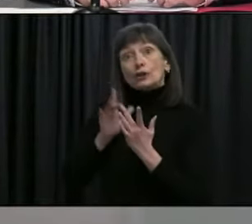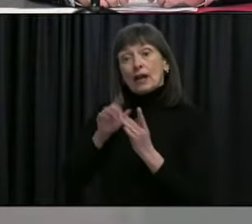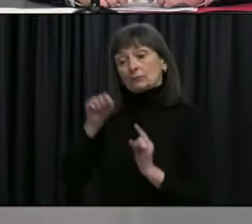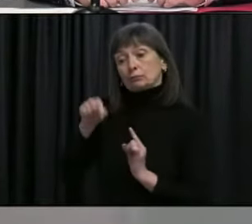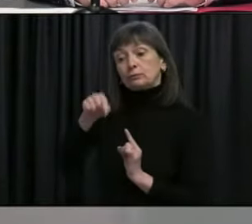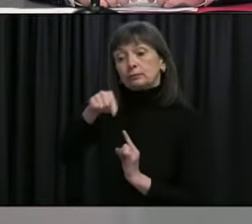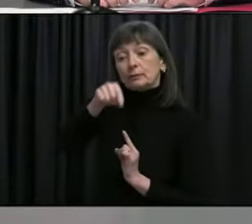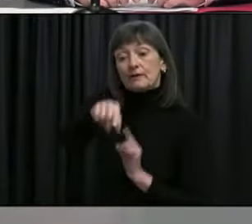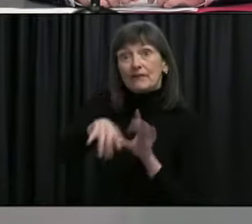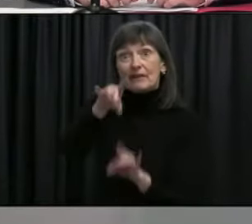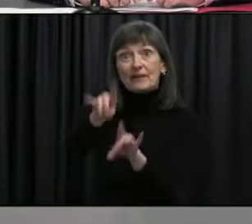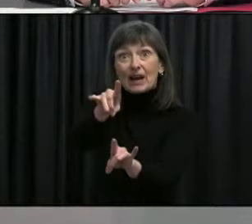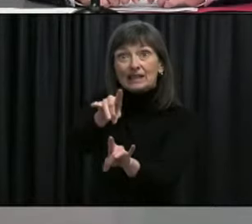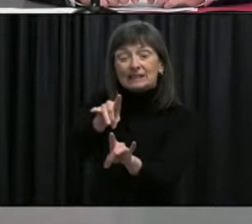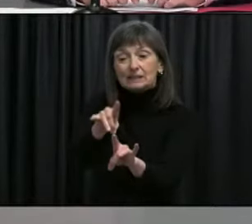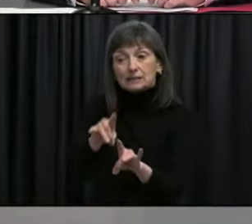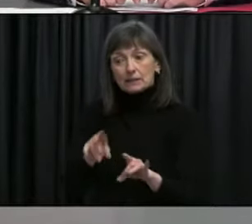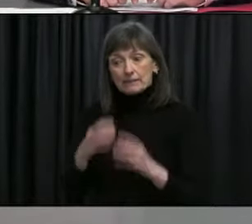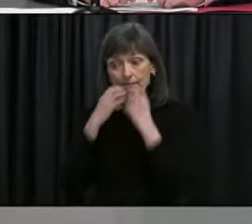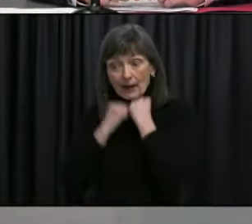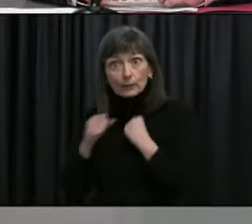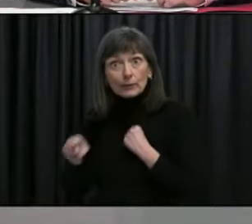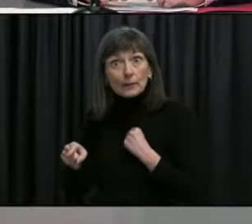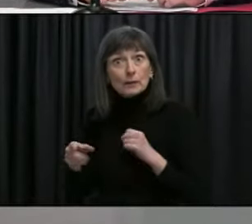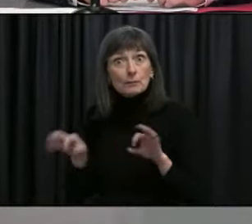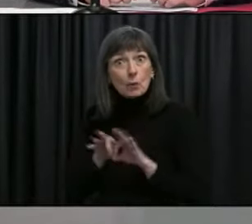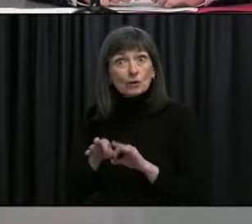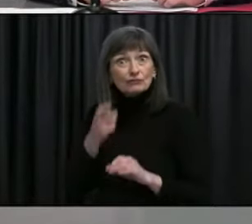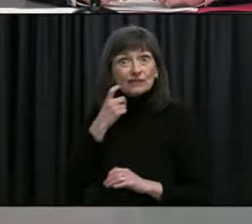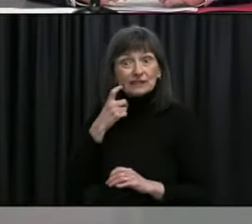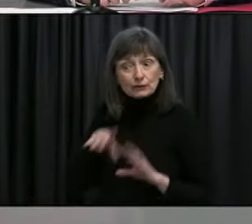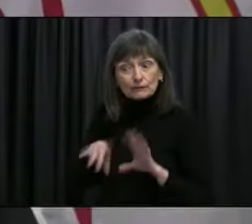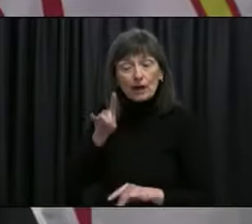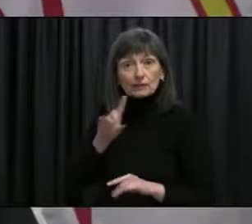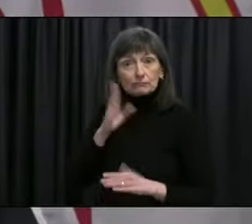How important was the contact tracing team? Gary? Yeah.